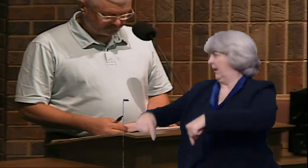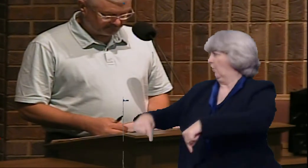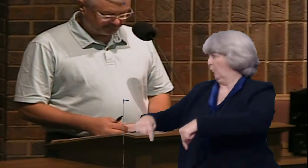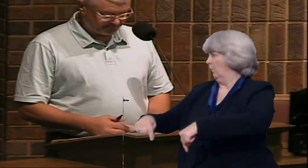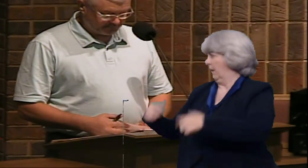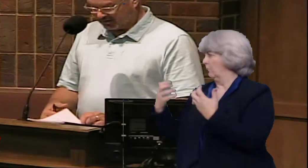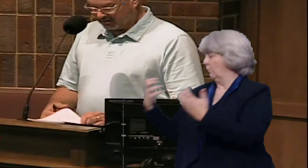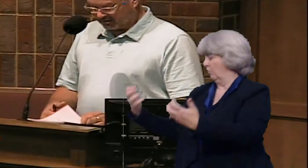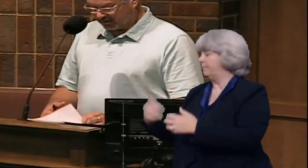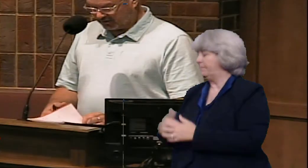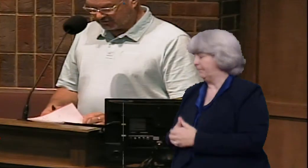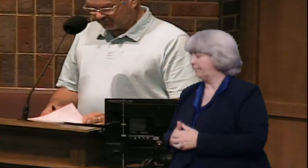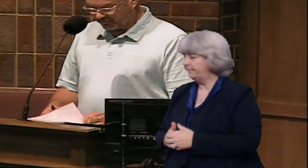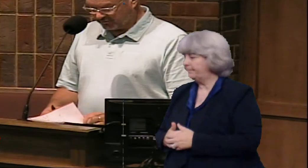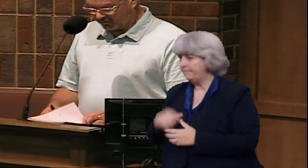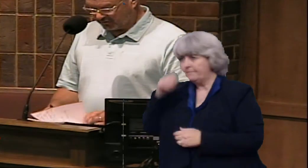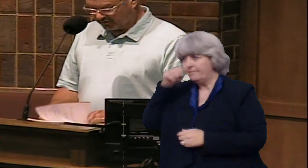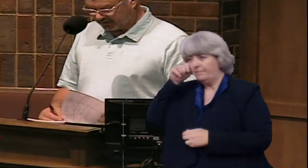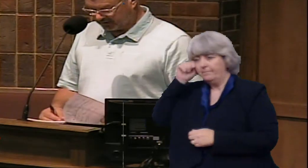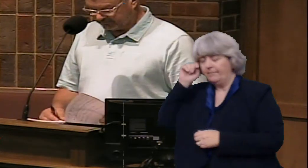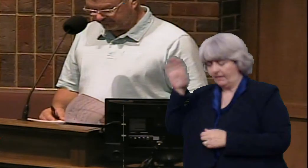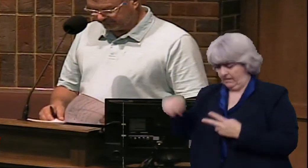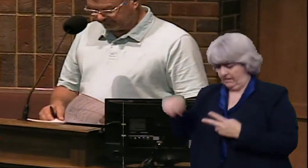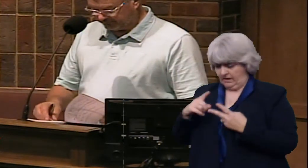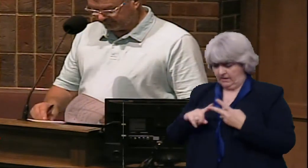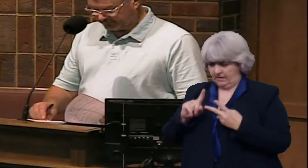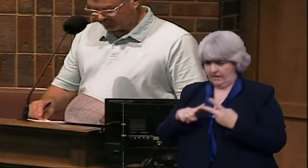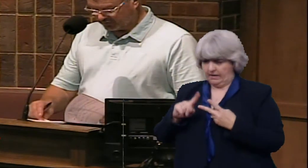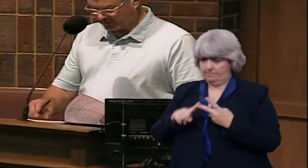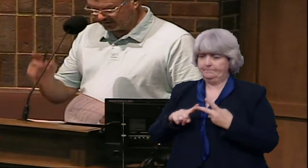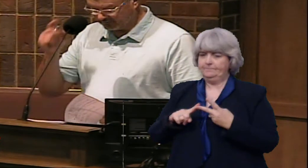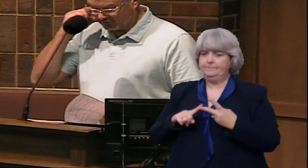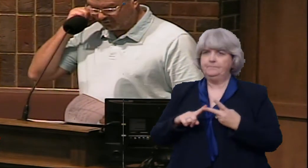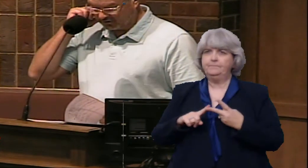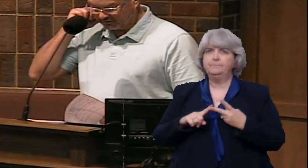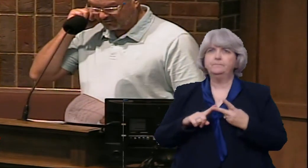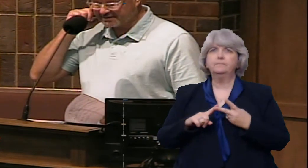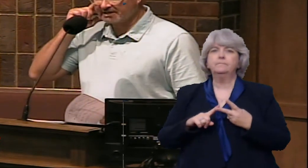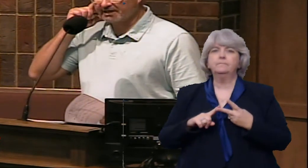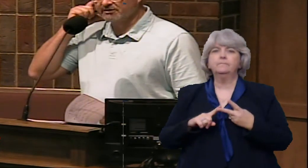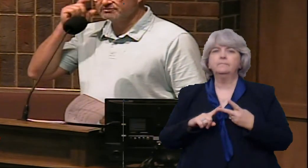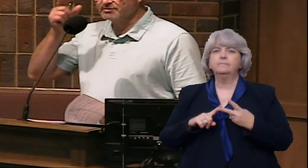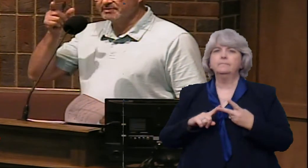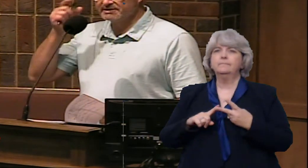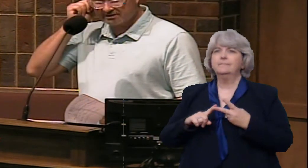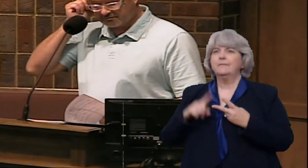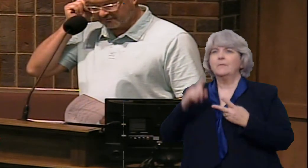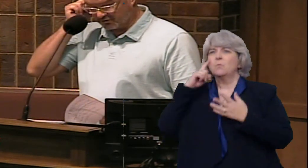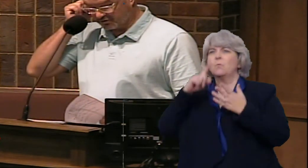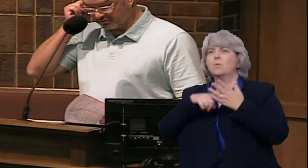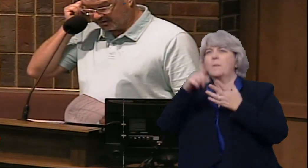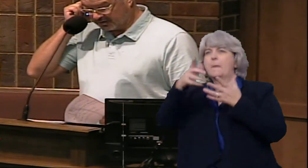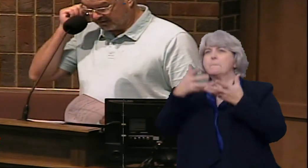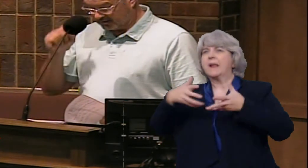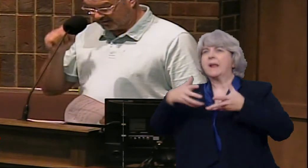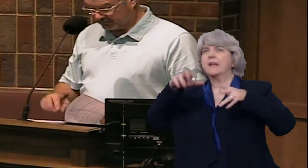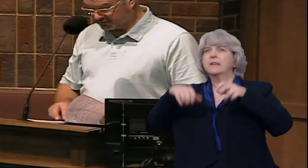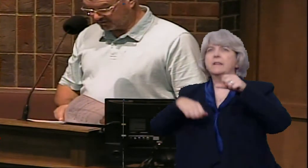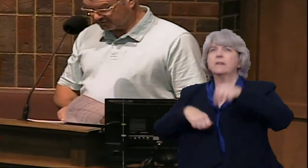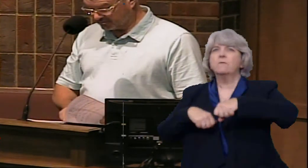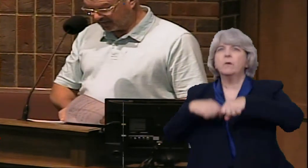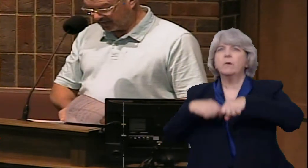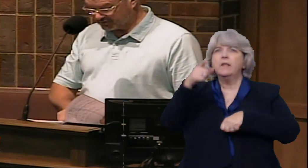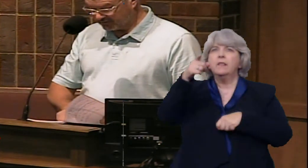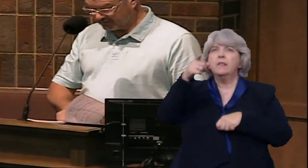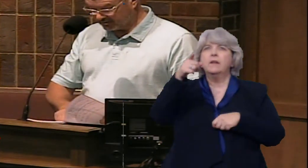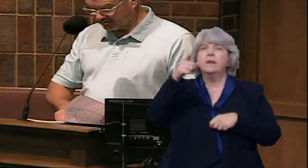morning. Also remember to take, if you will, their basket. I noticed the basket in the foyer. There's